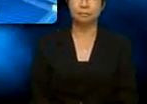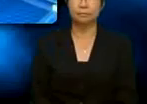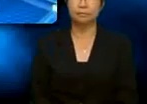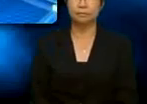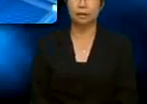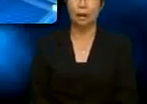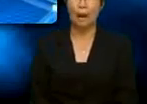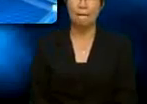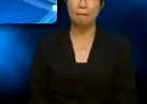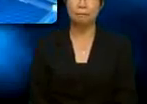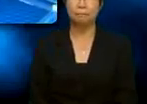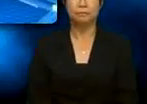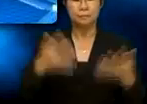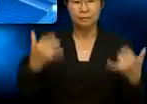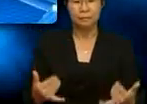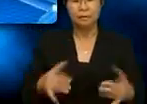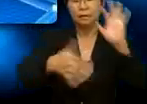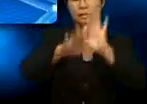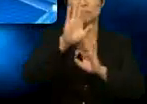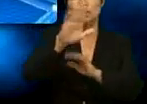Now, select your coach.